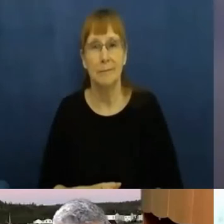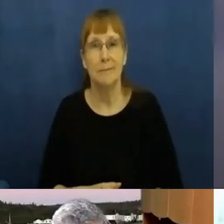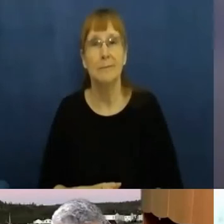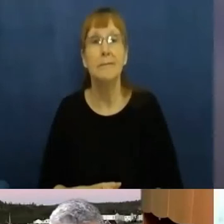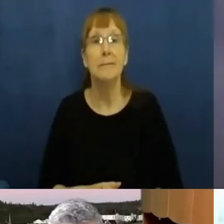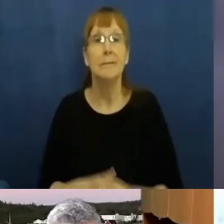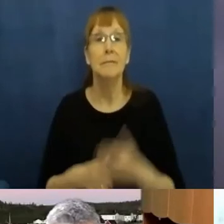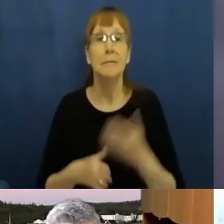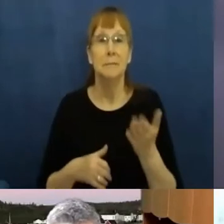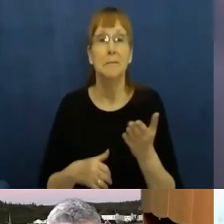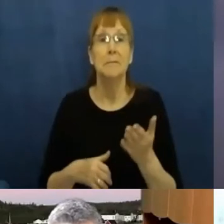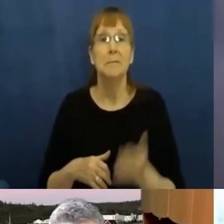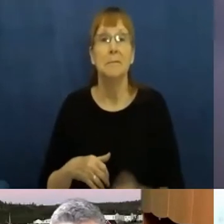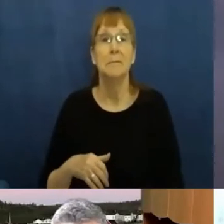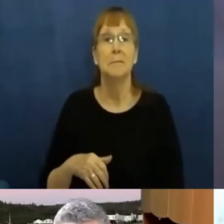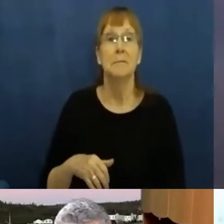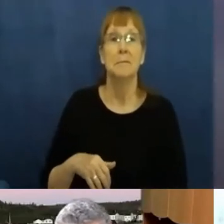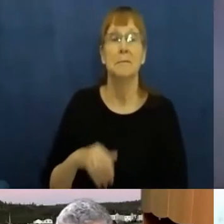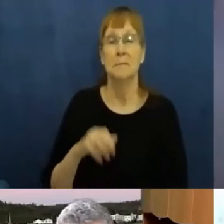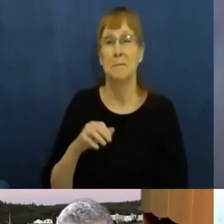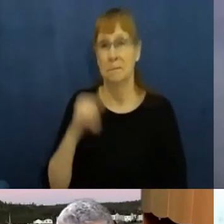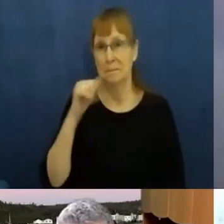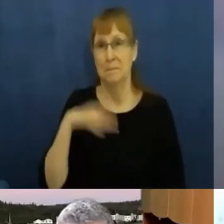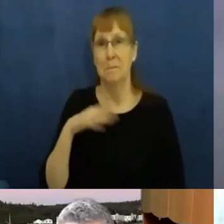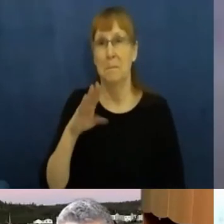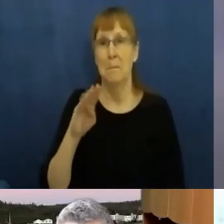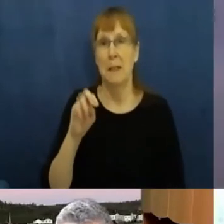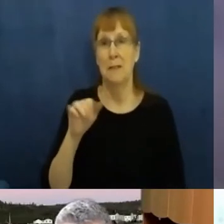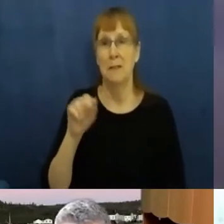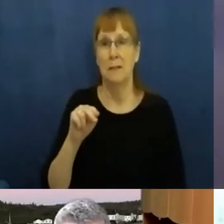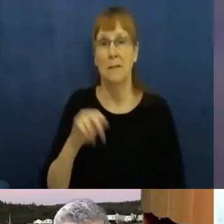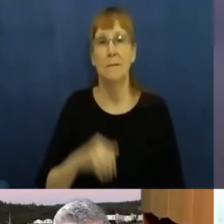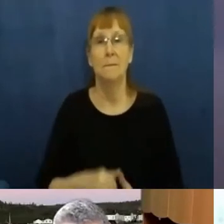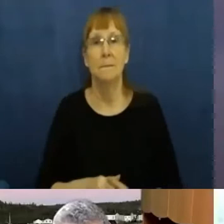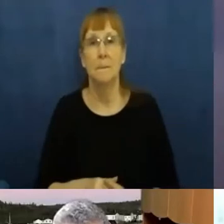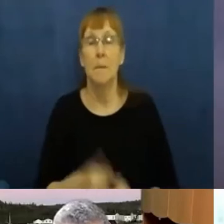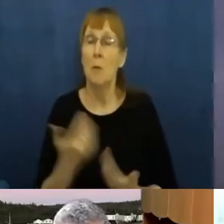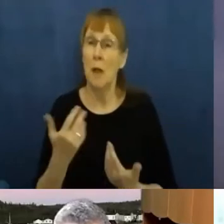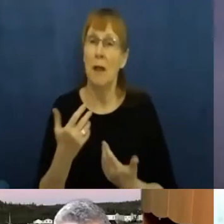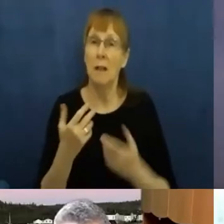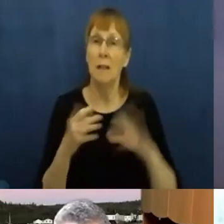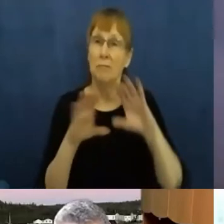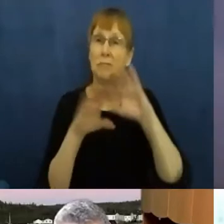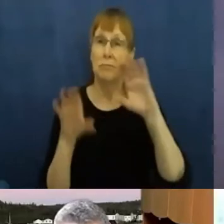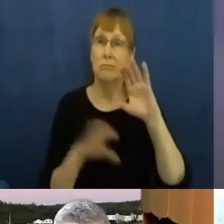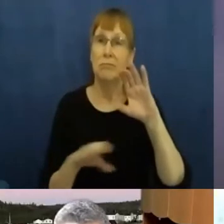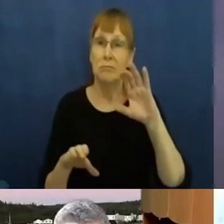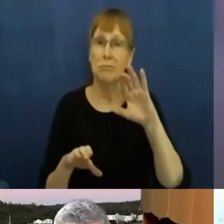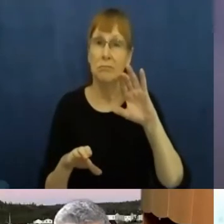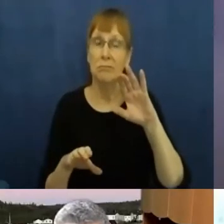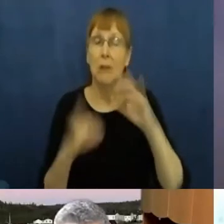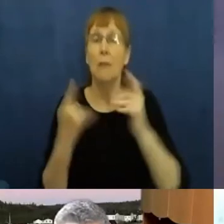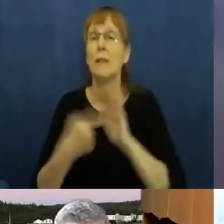Well, I will say that this using zoom and I'll use the Senate as an example.